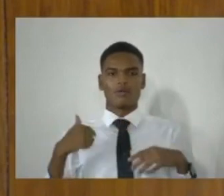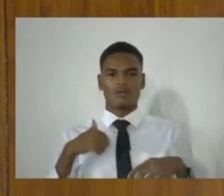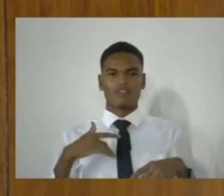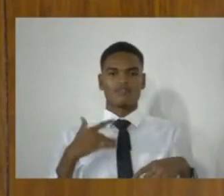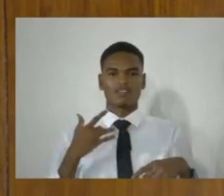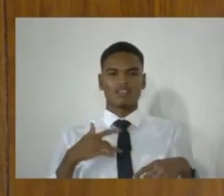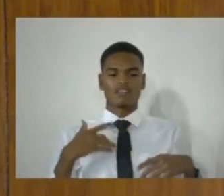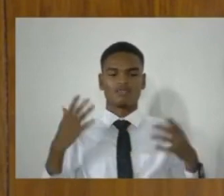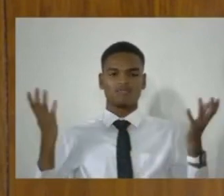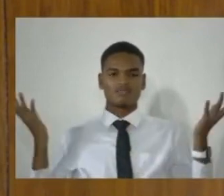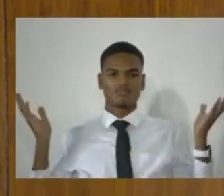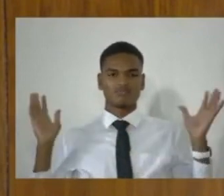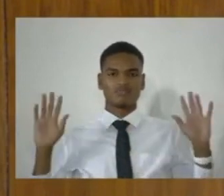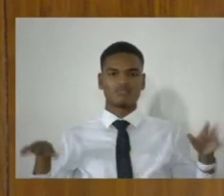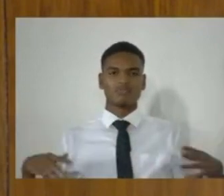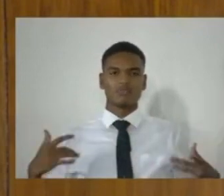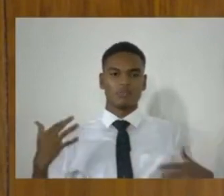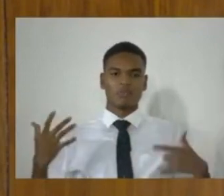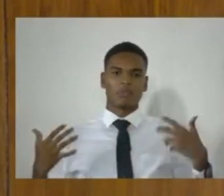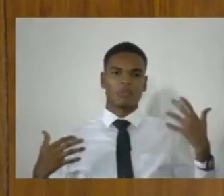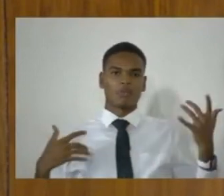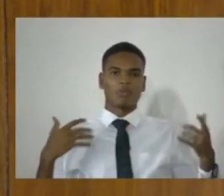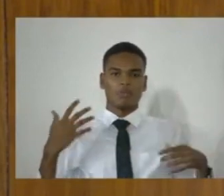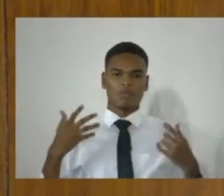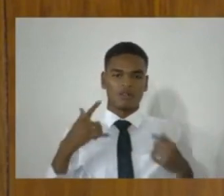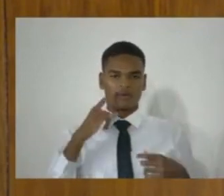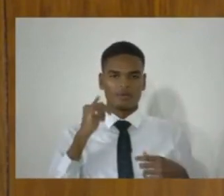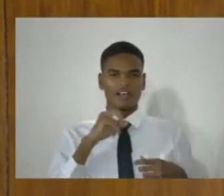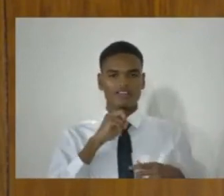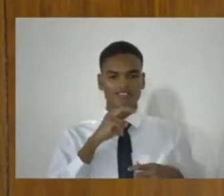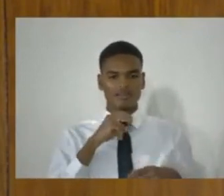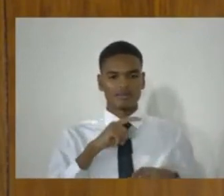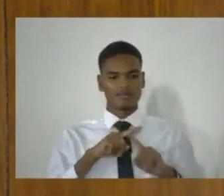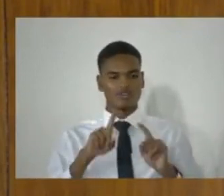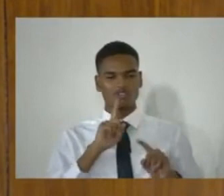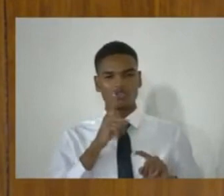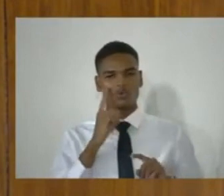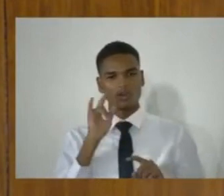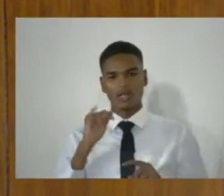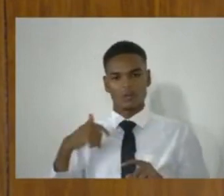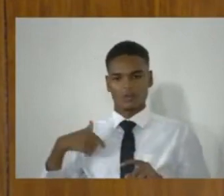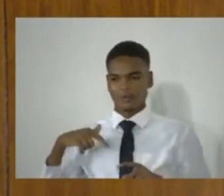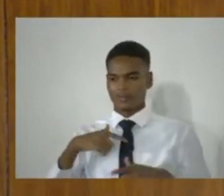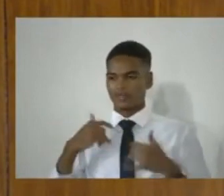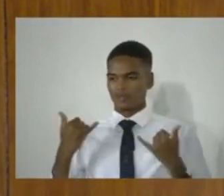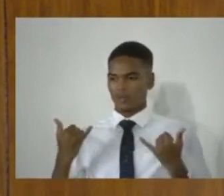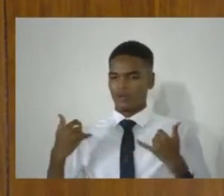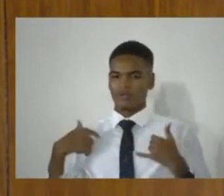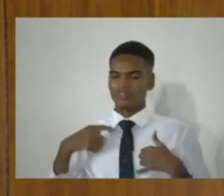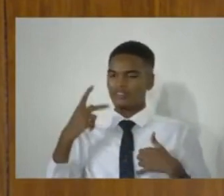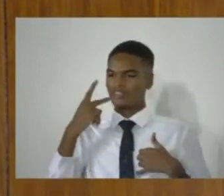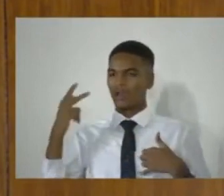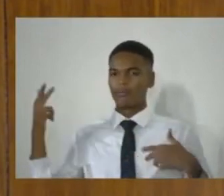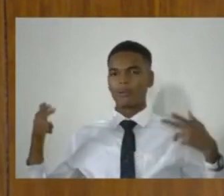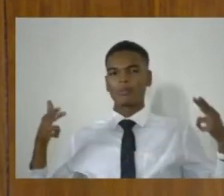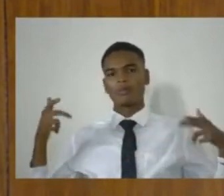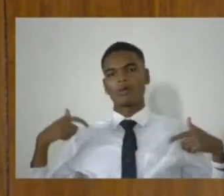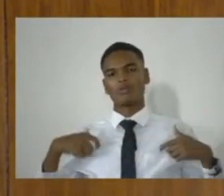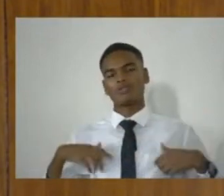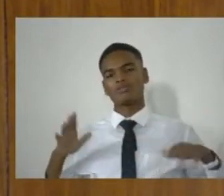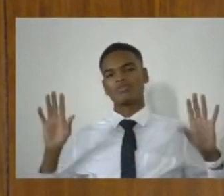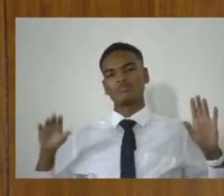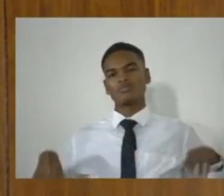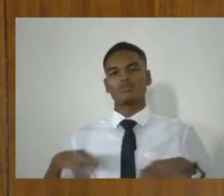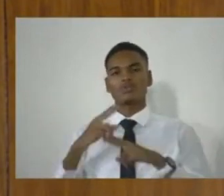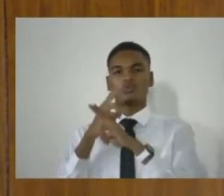facts until it touches us directly because we're fed a daily diet of horrible and horrific stories in